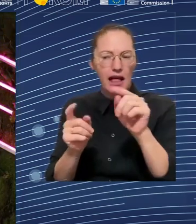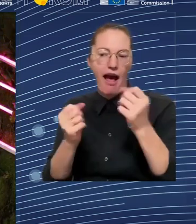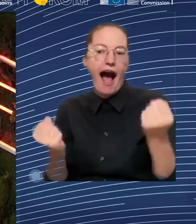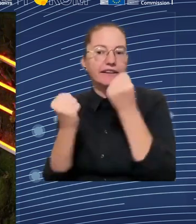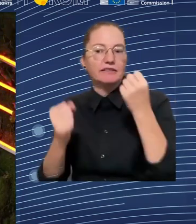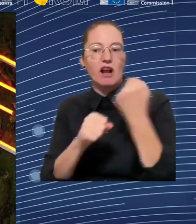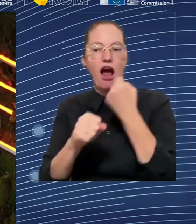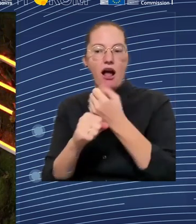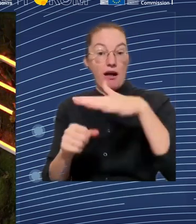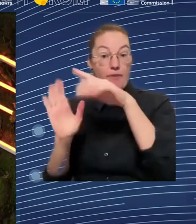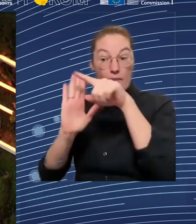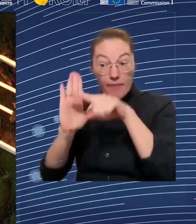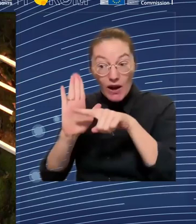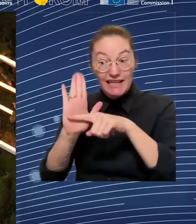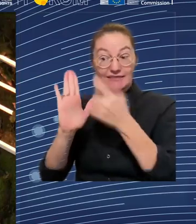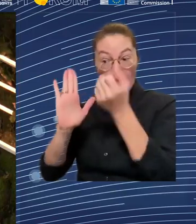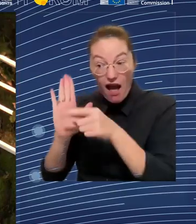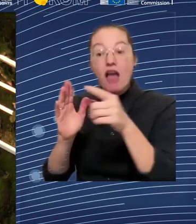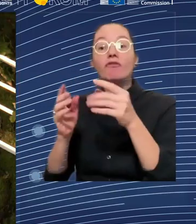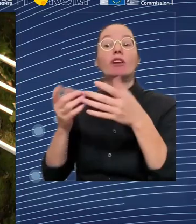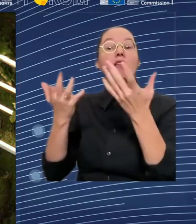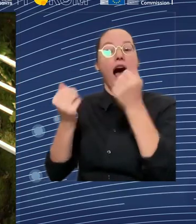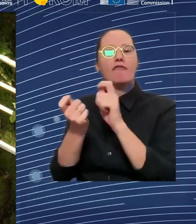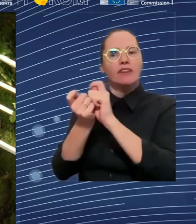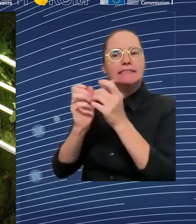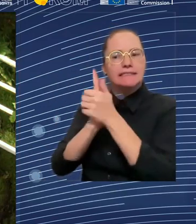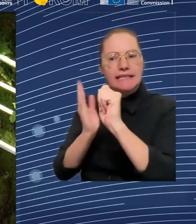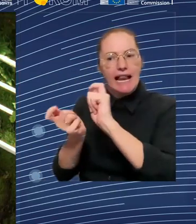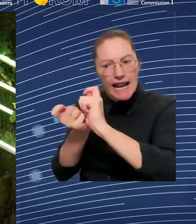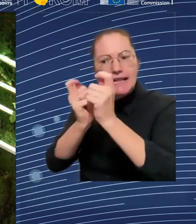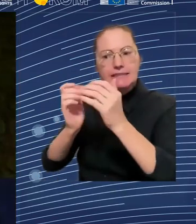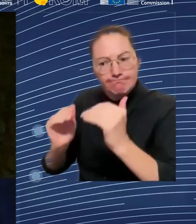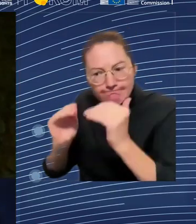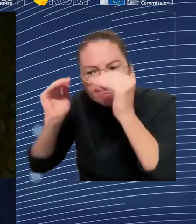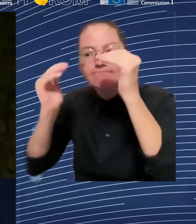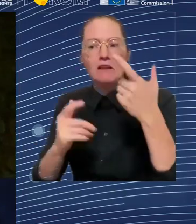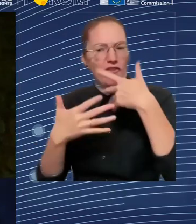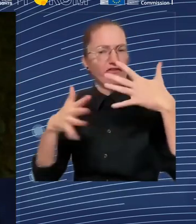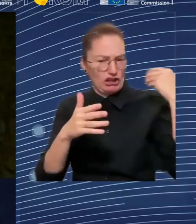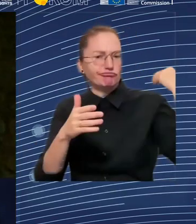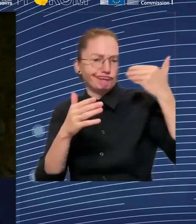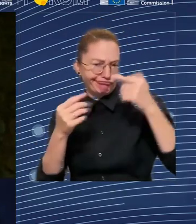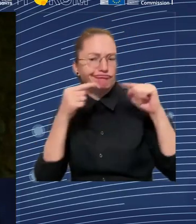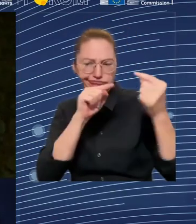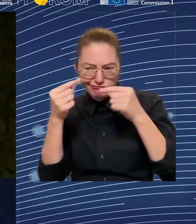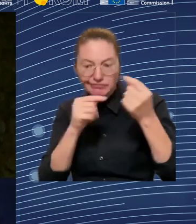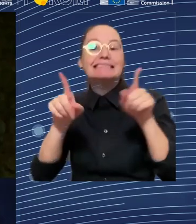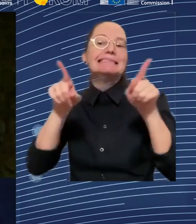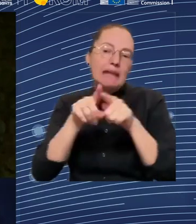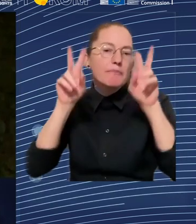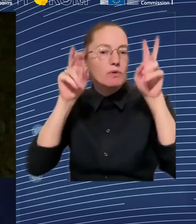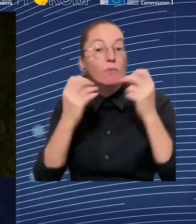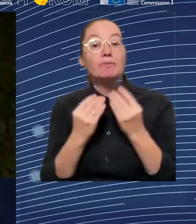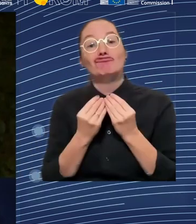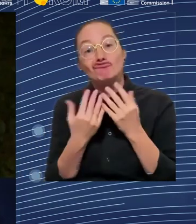or particularly innovative ideas in that field? I think that, of course, upskilling is the most important